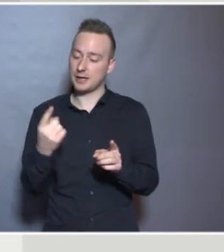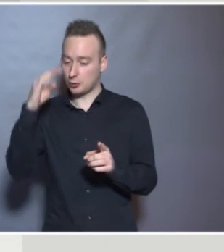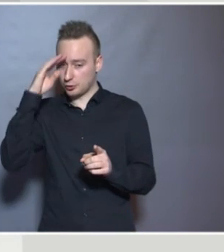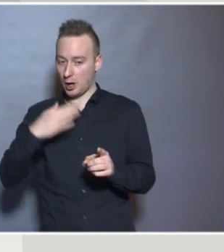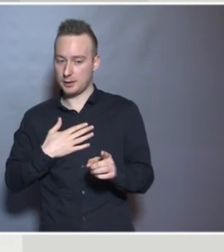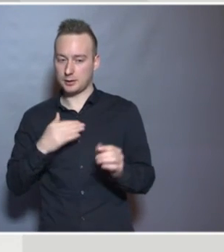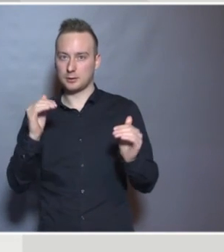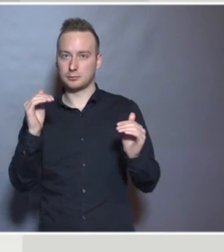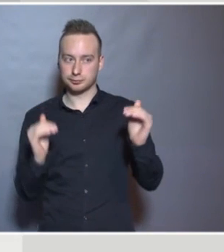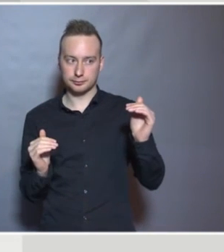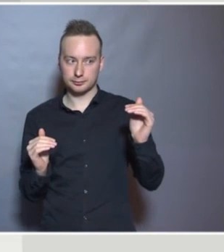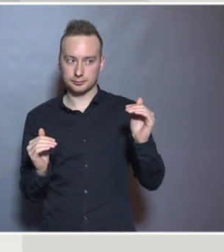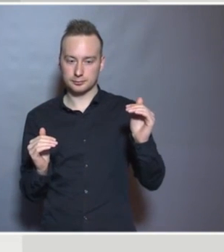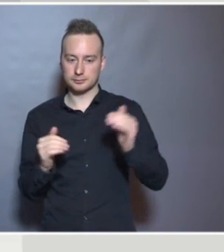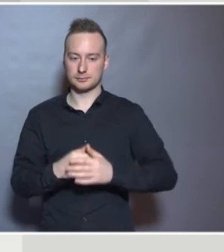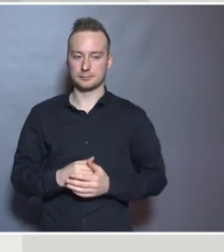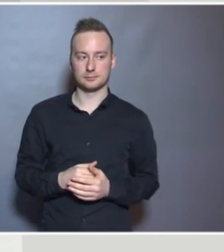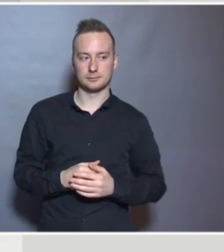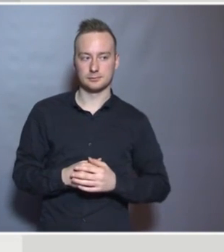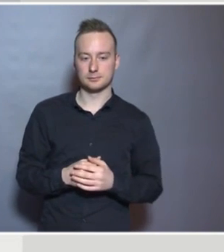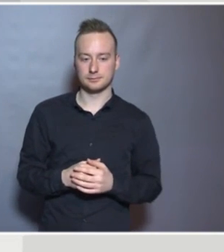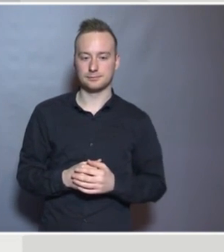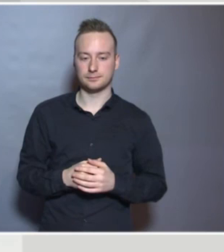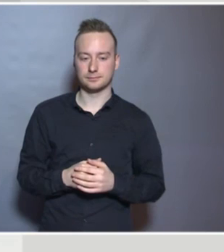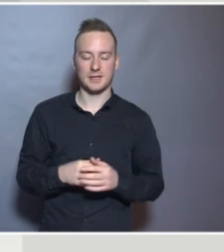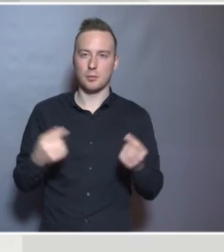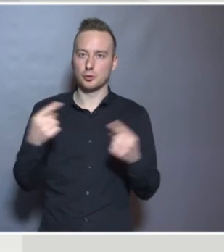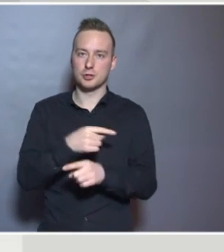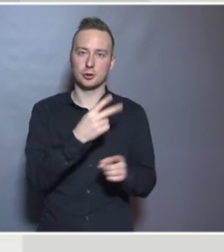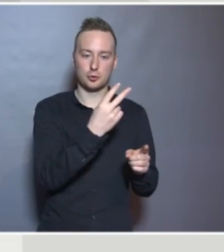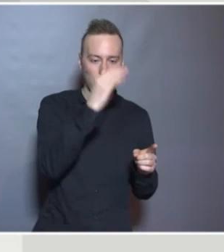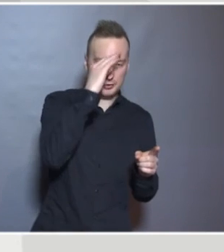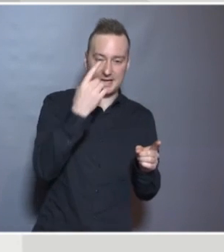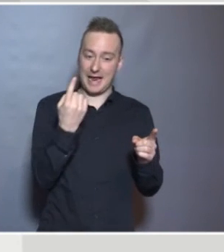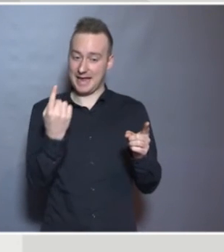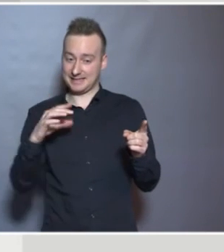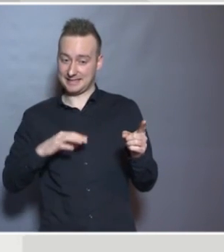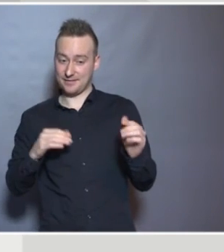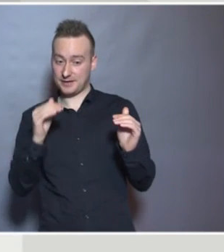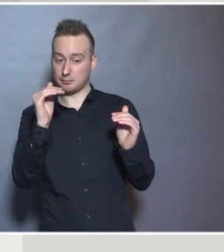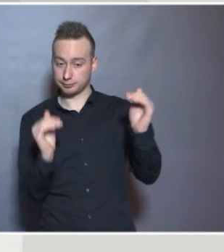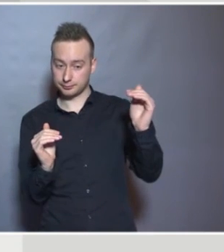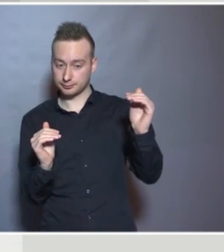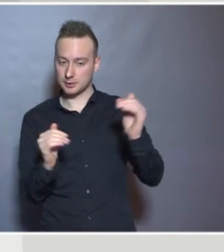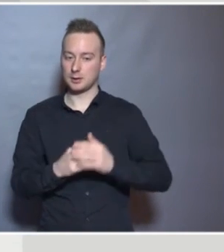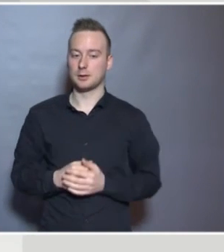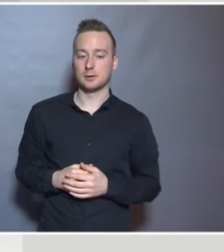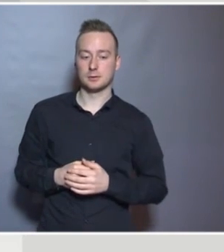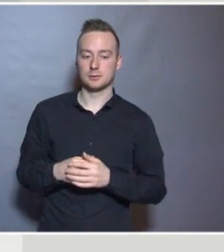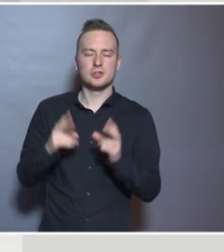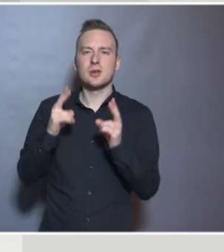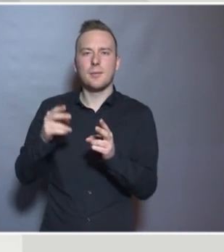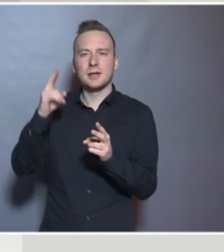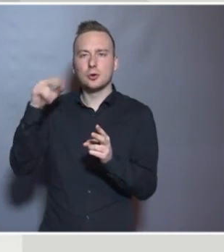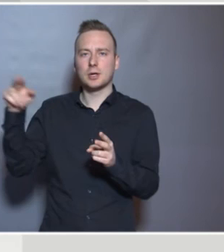Same in Norway. Two boys for every one girl. I'm not saying anything about that apart from, is this a question to be